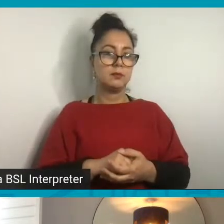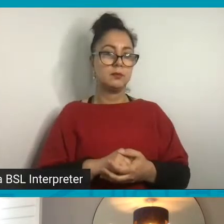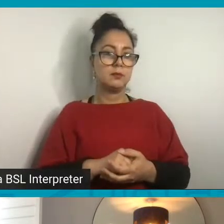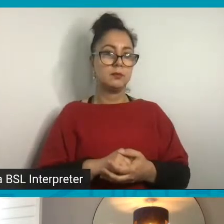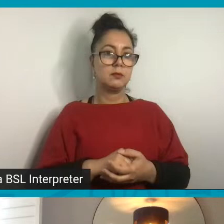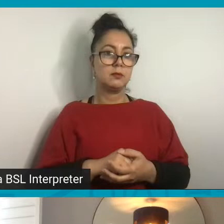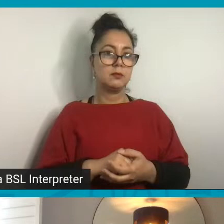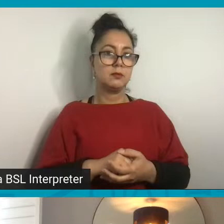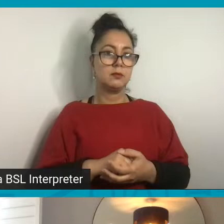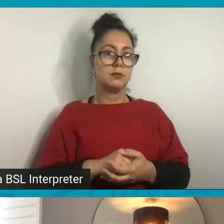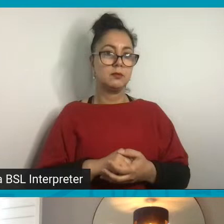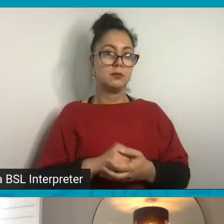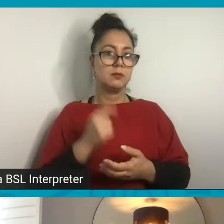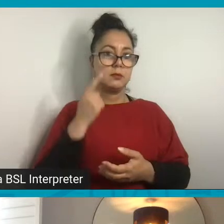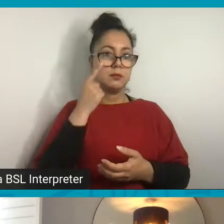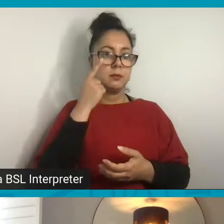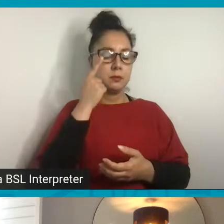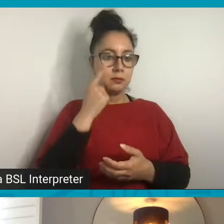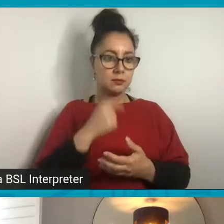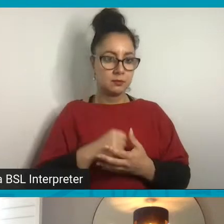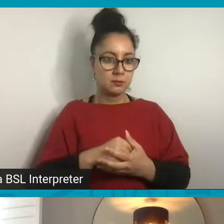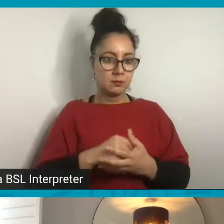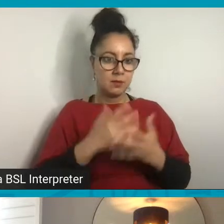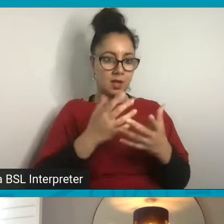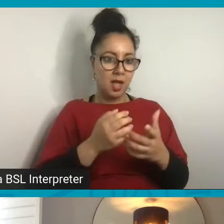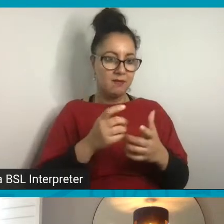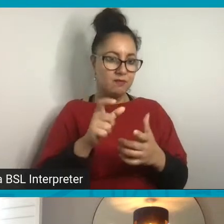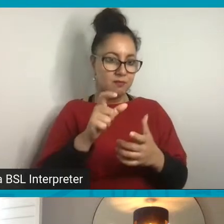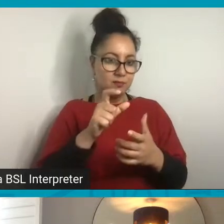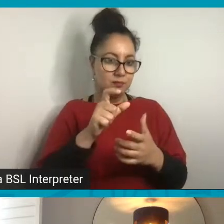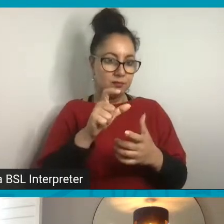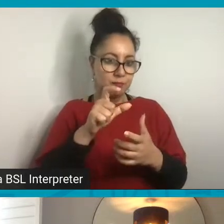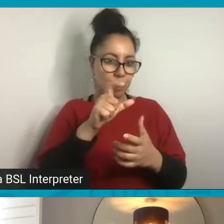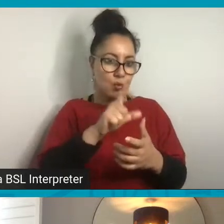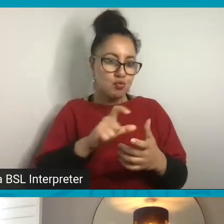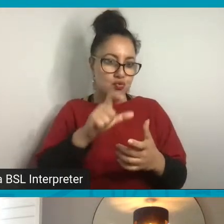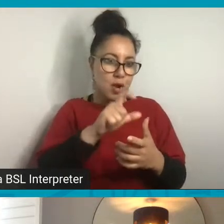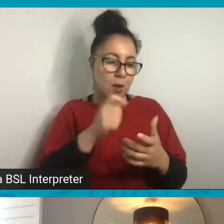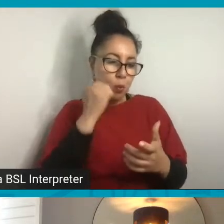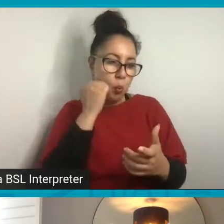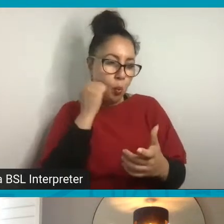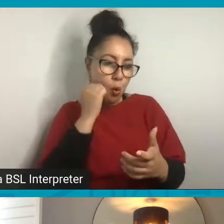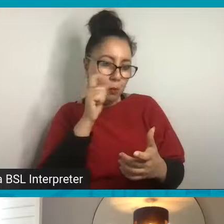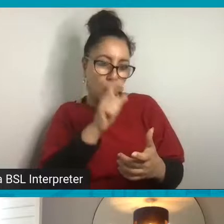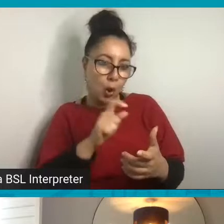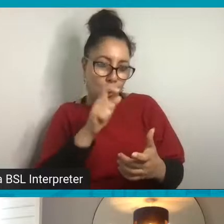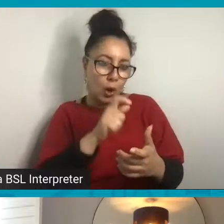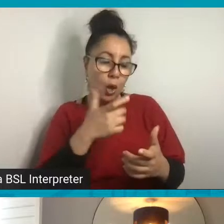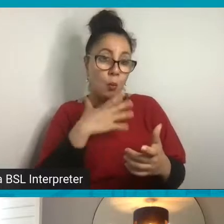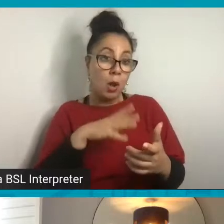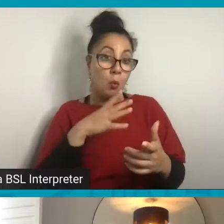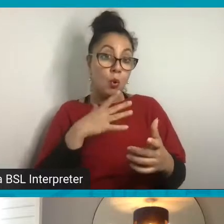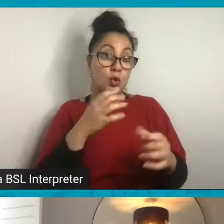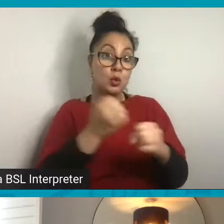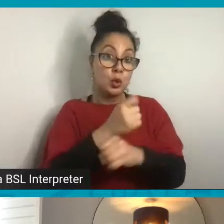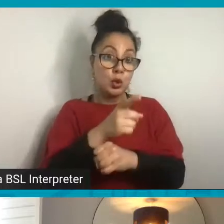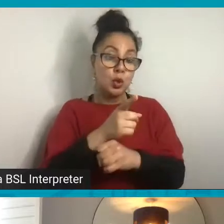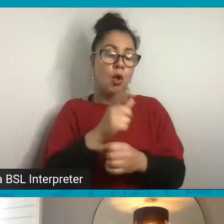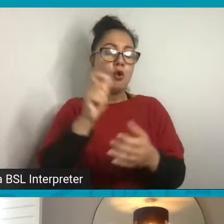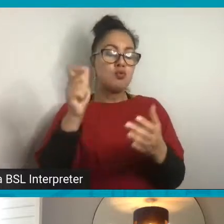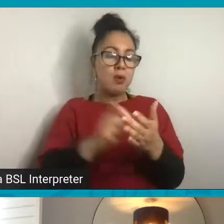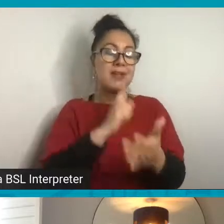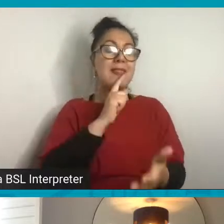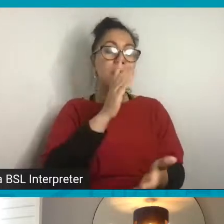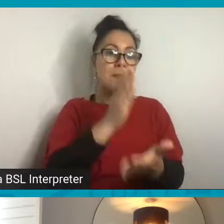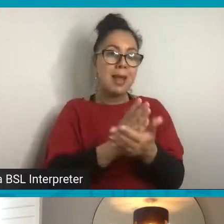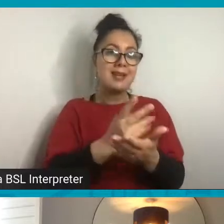crown here. And then what you're going to do is write your pledge over and over and over. So